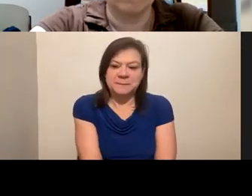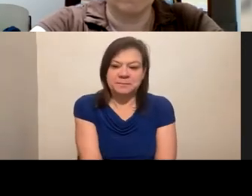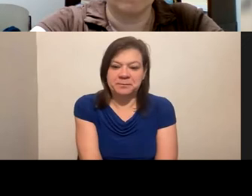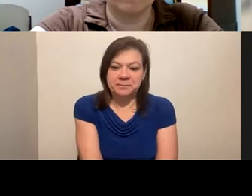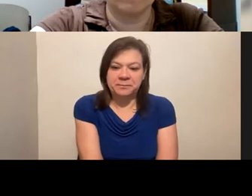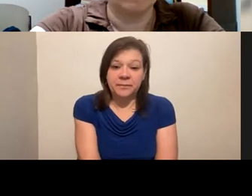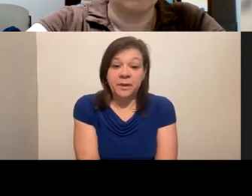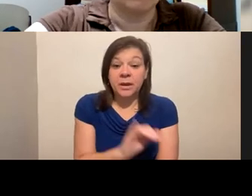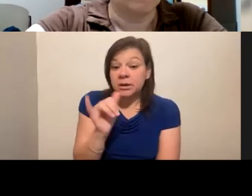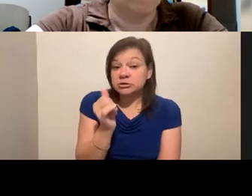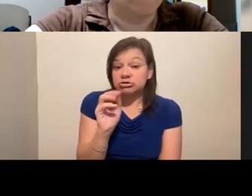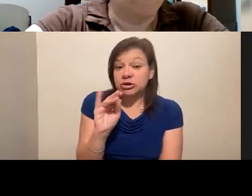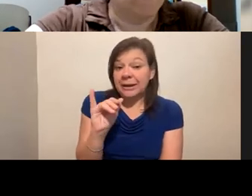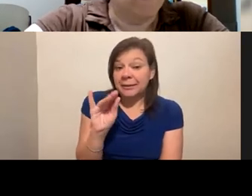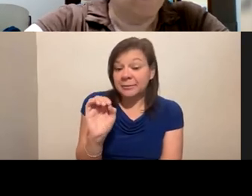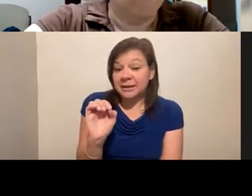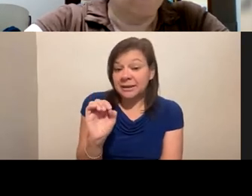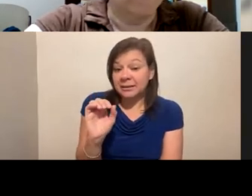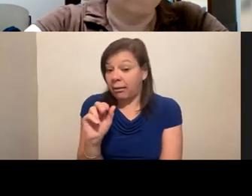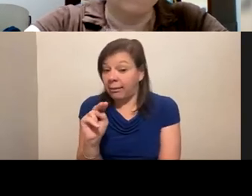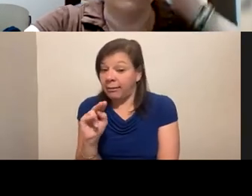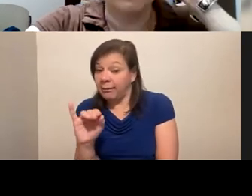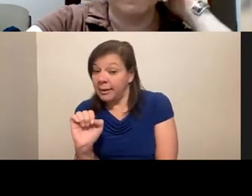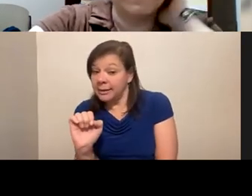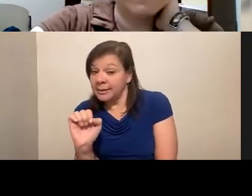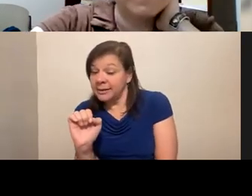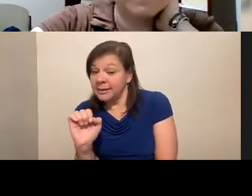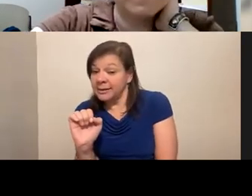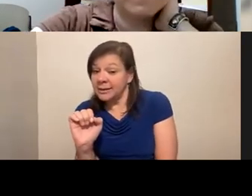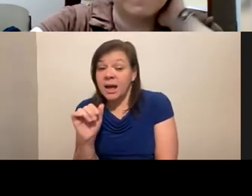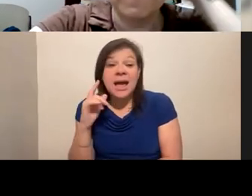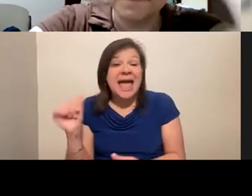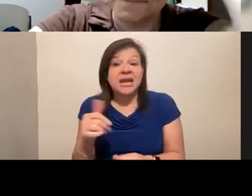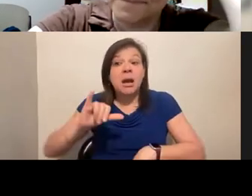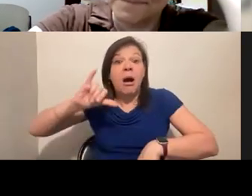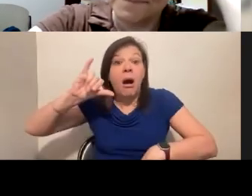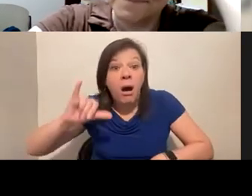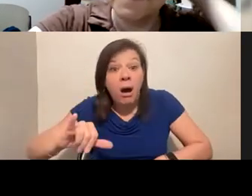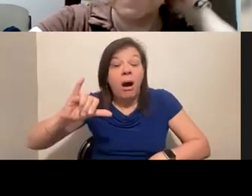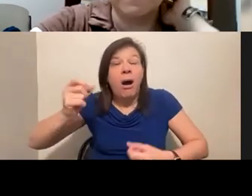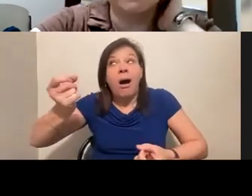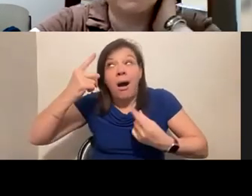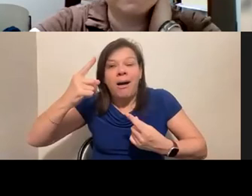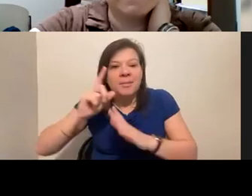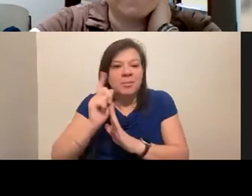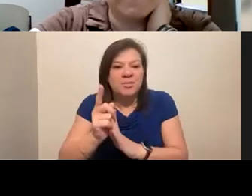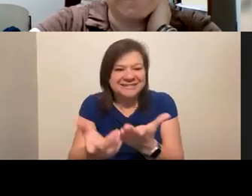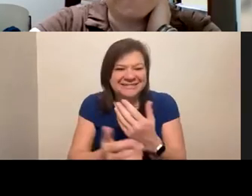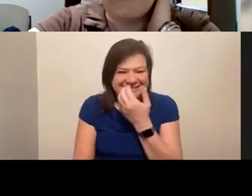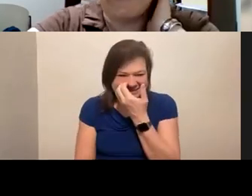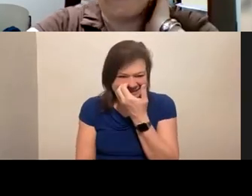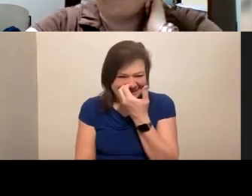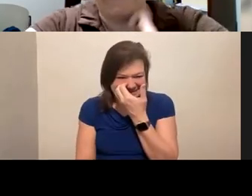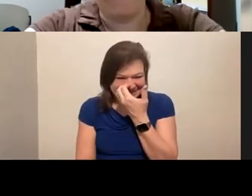Jamie, Annie, an aha moment. Annie, I see you're thinking.